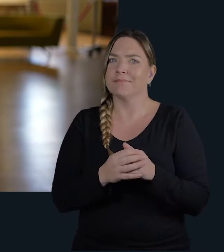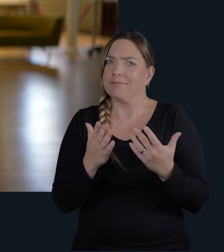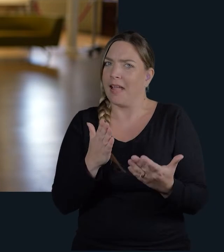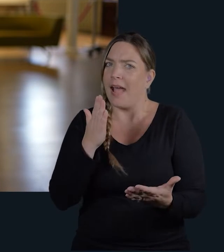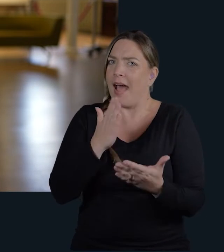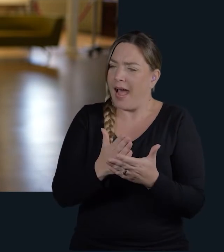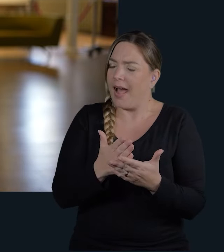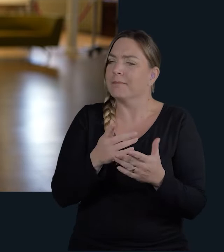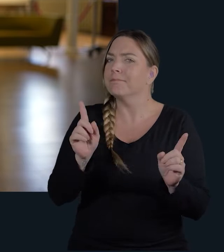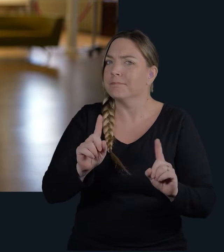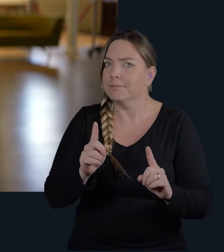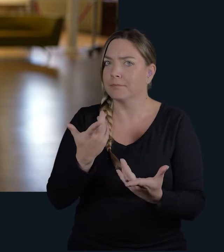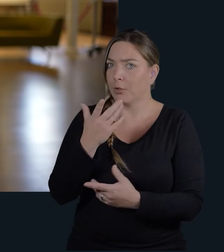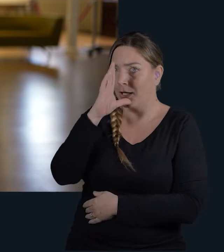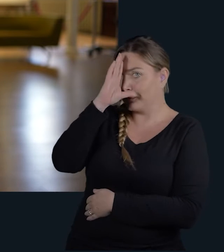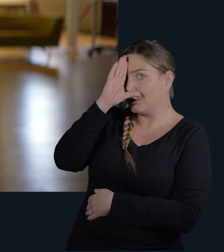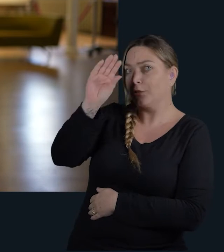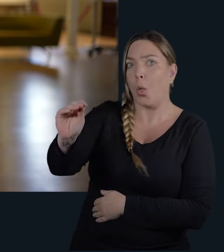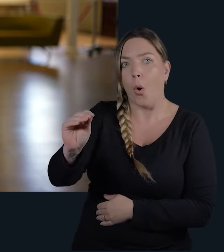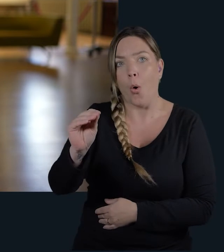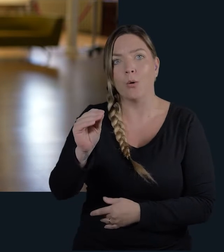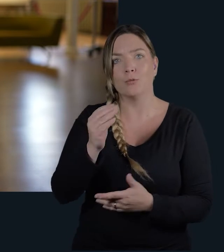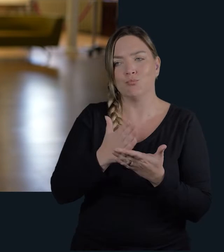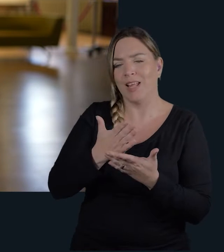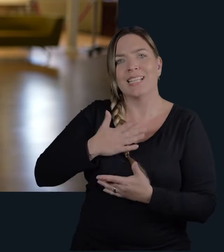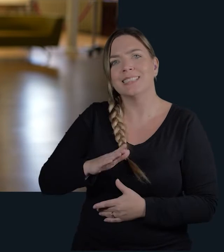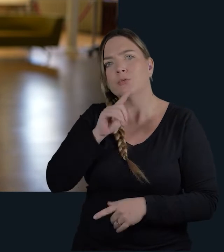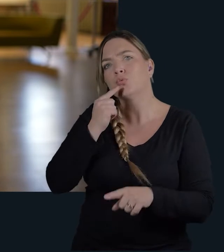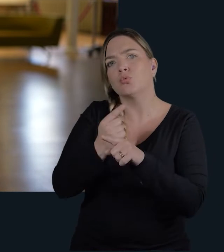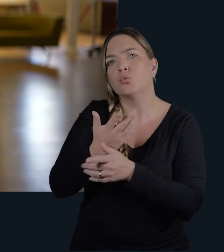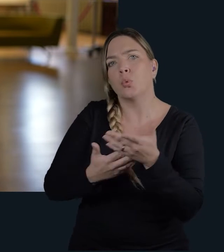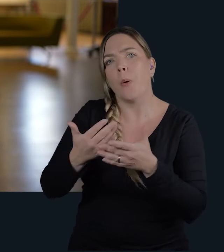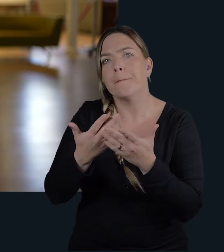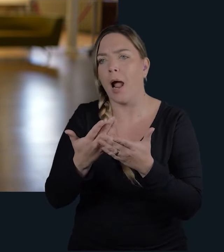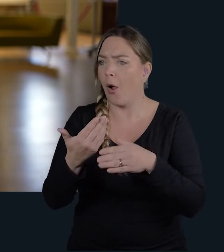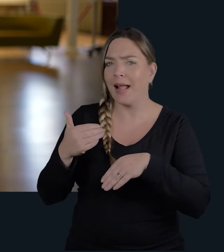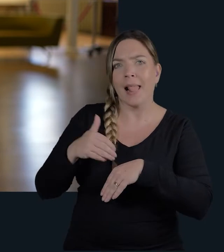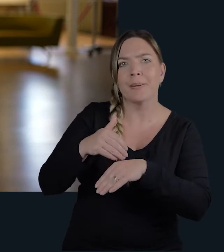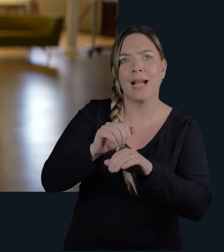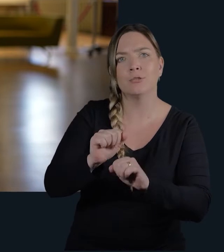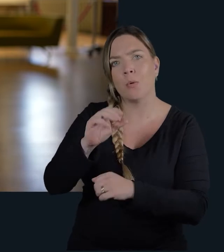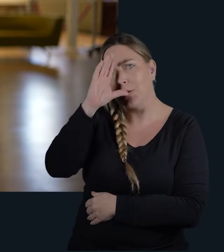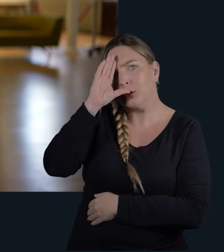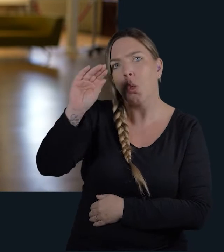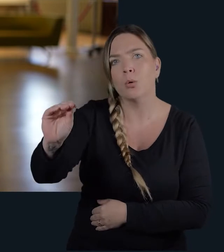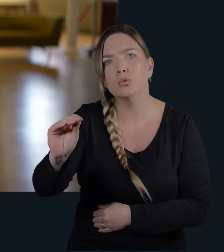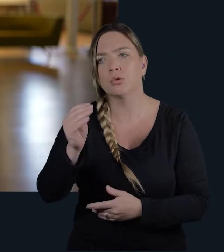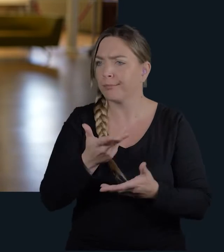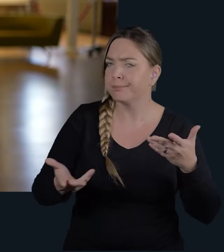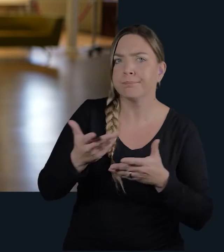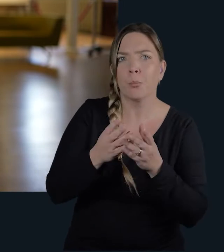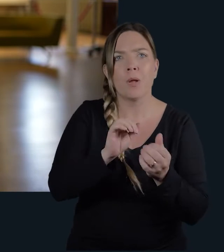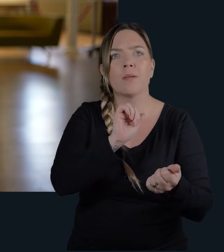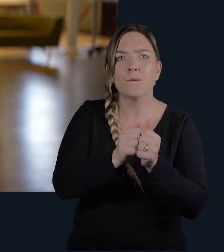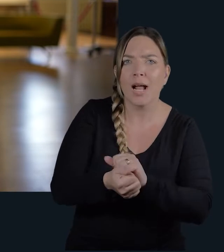think there is the leap isn't made a lot of the time when you disclose something and not really sort of talk about what the implications of that disclosure